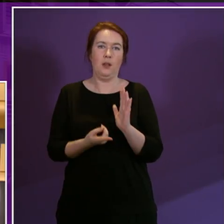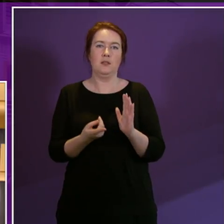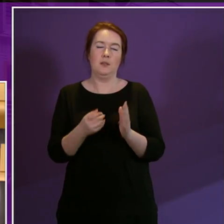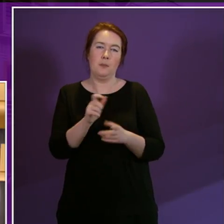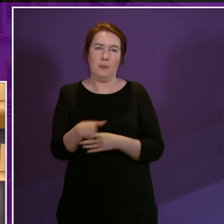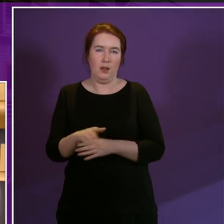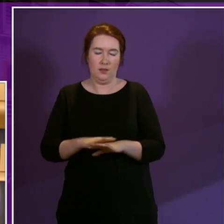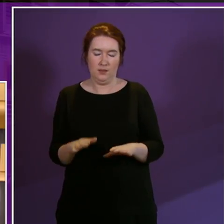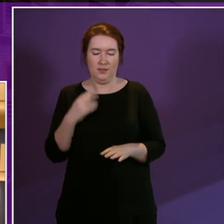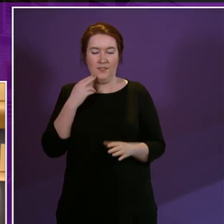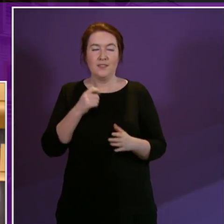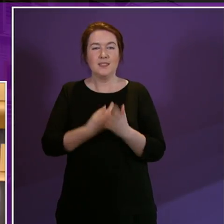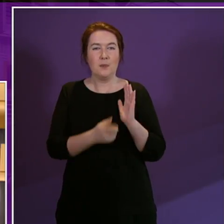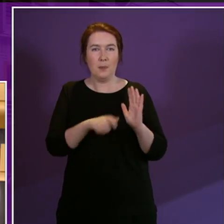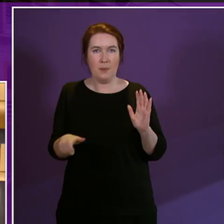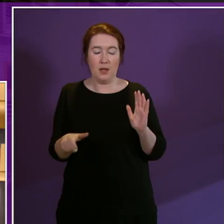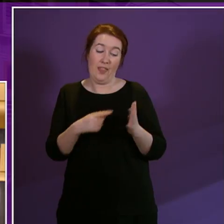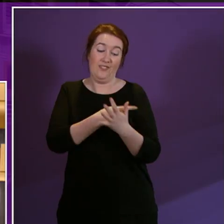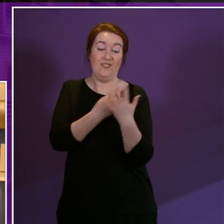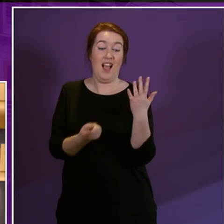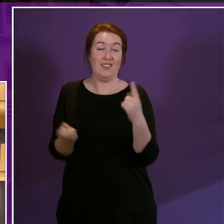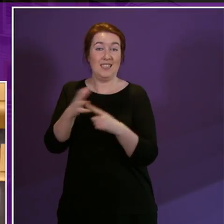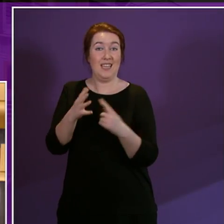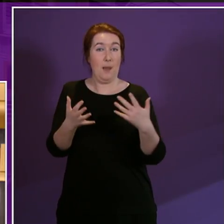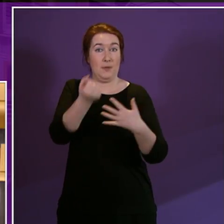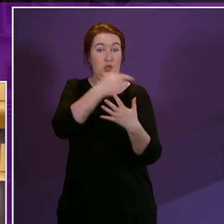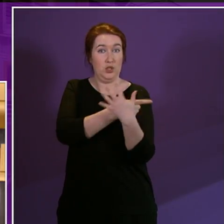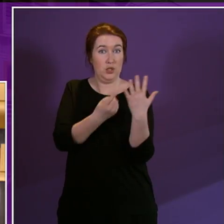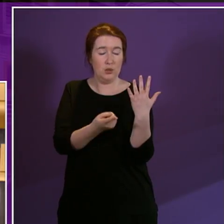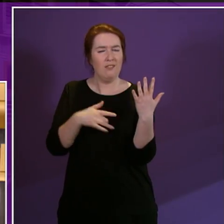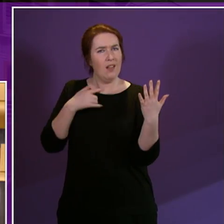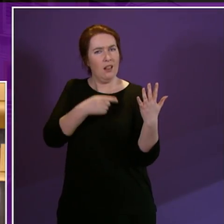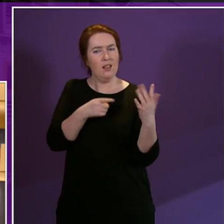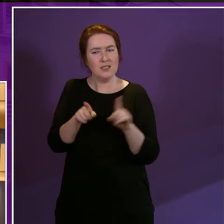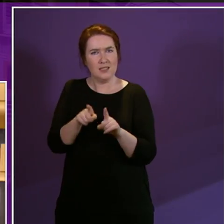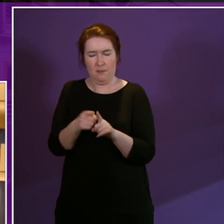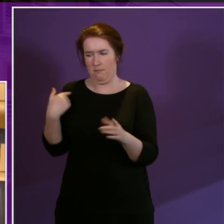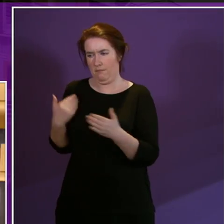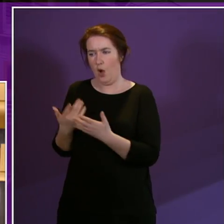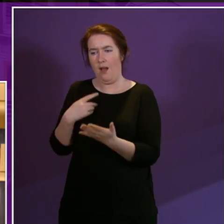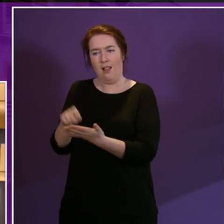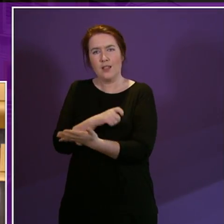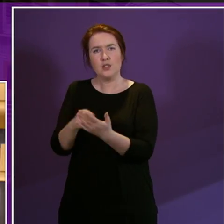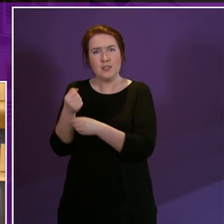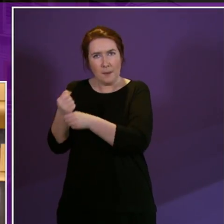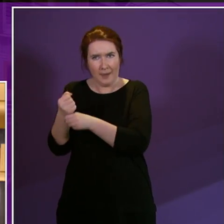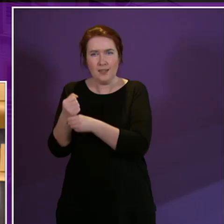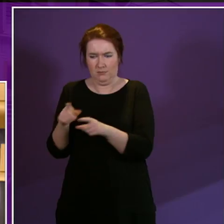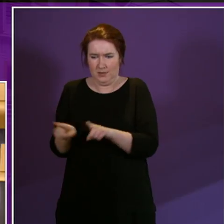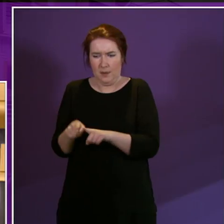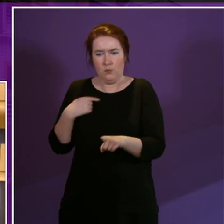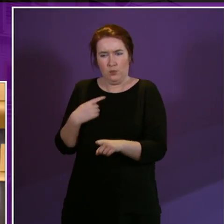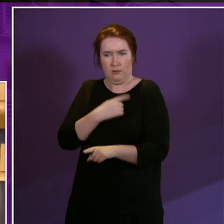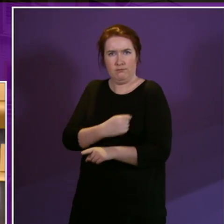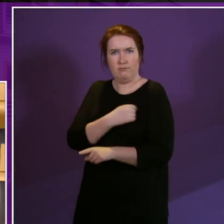ambitions. We feel that they reflect some of the commitments we made during the election campaign to disabled people.